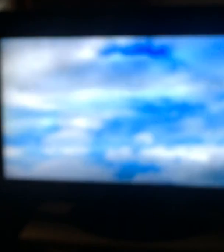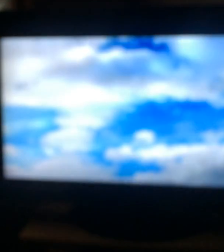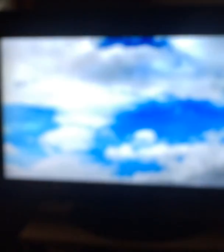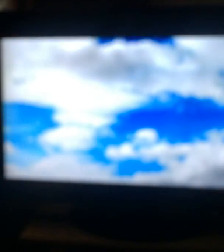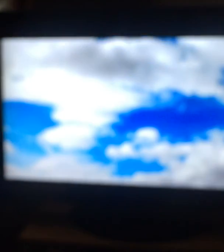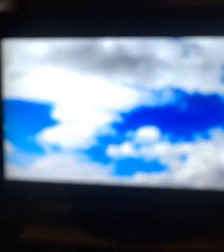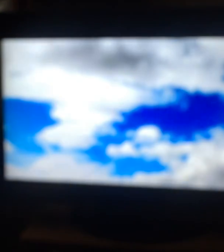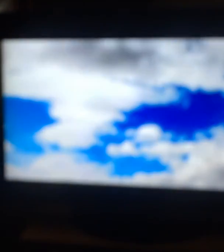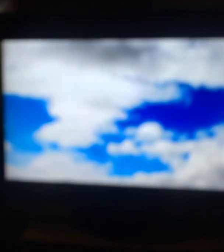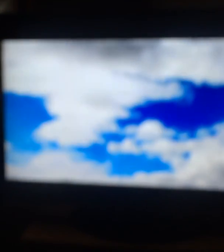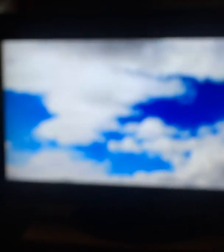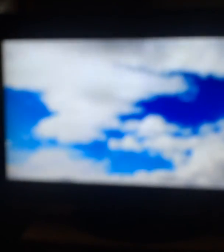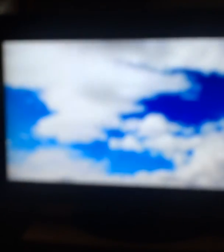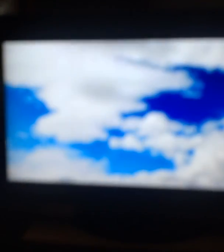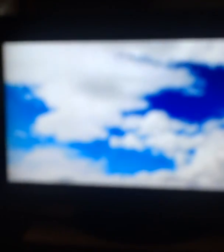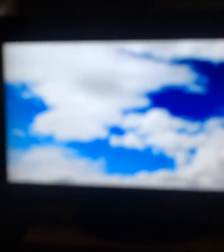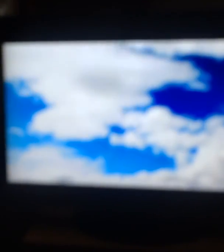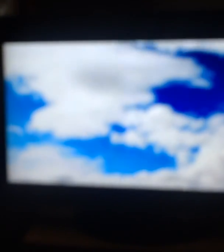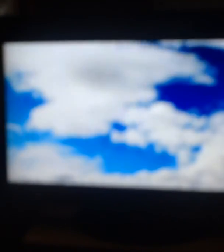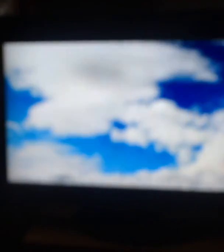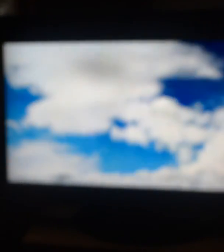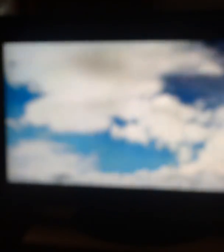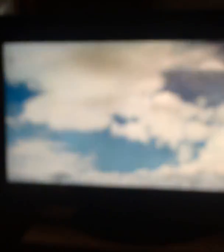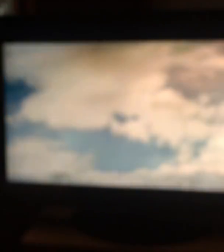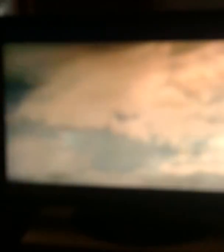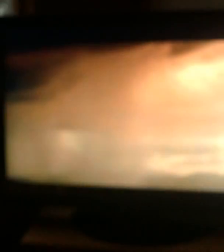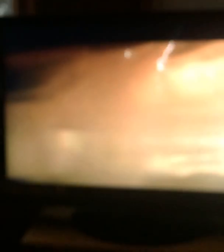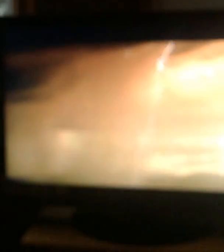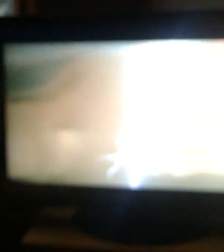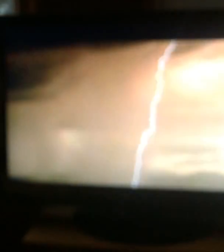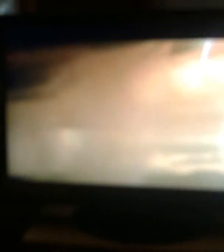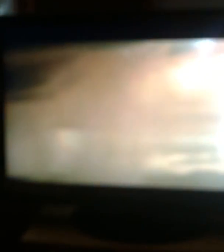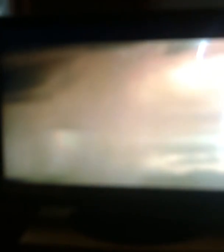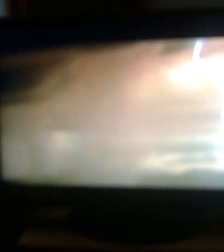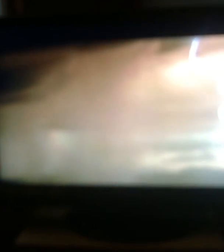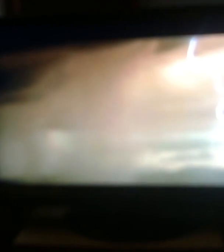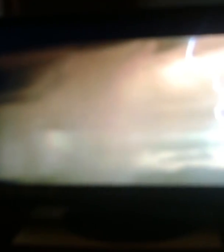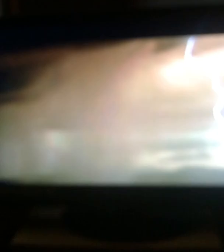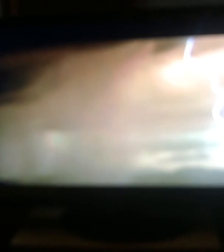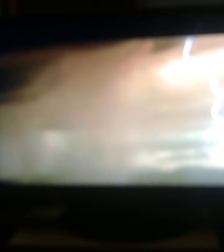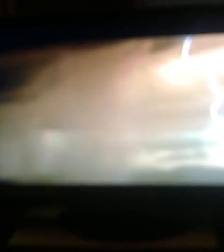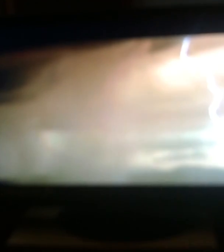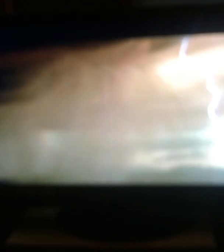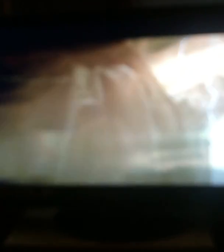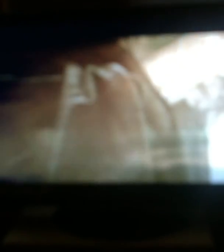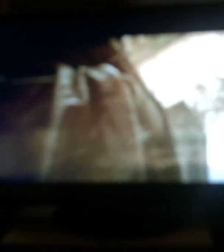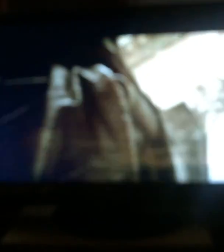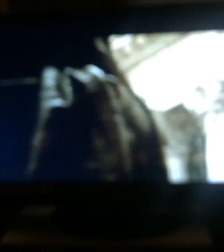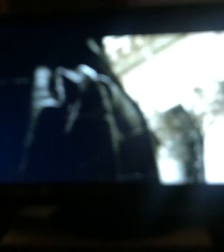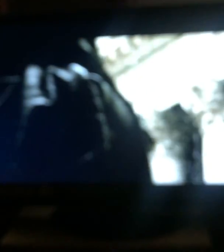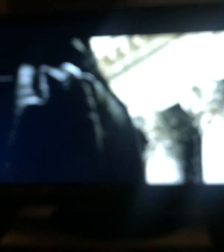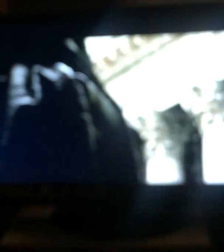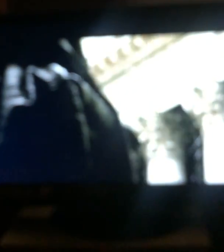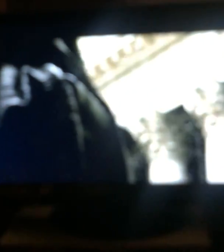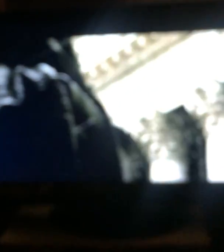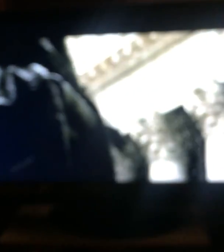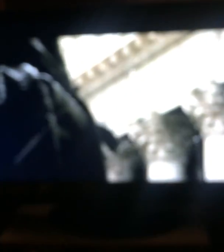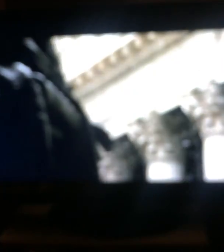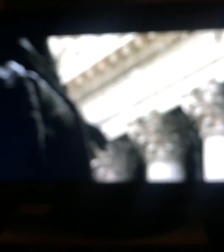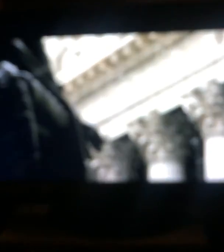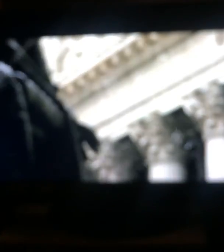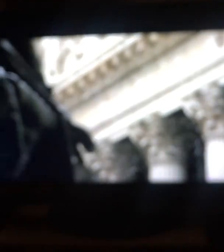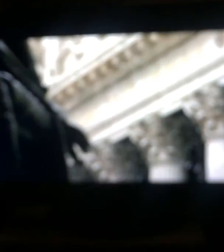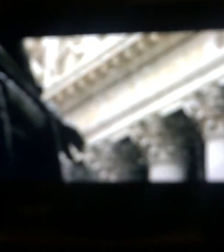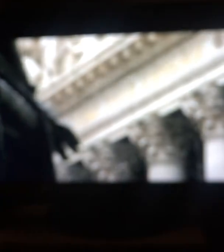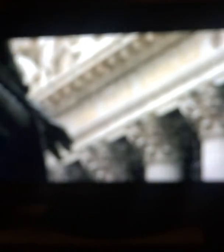heed the first shaking, there will come a second. And so it did. But this shaking didn't involve buildings, but American power itself.